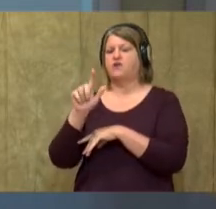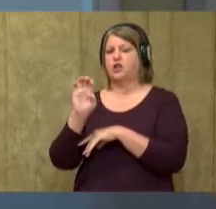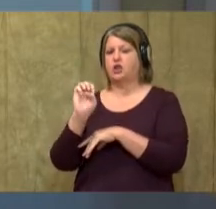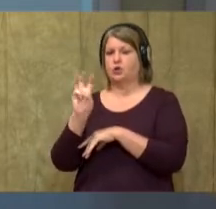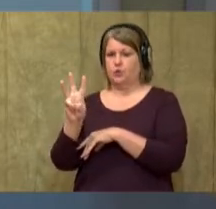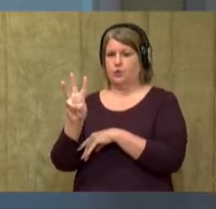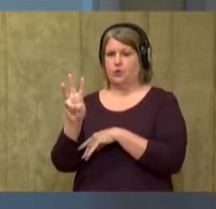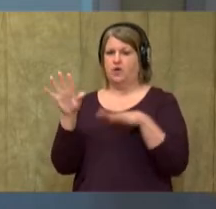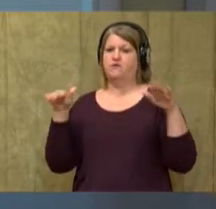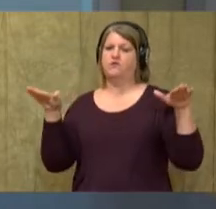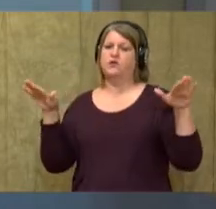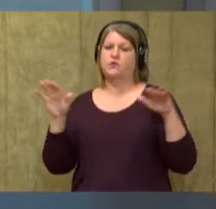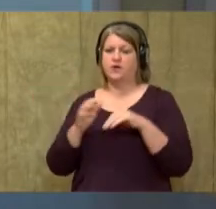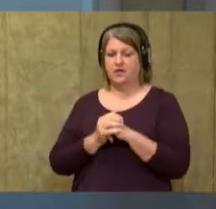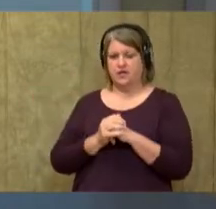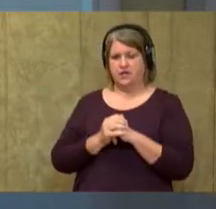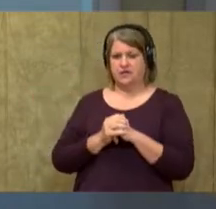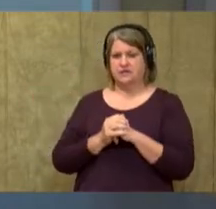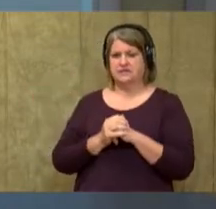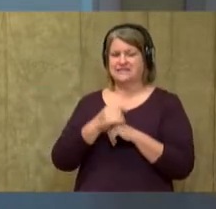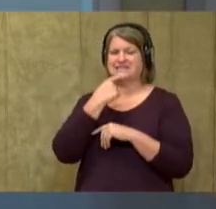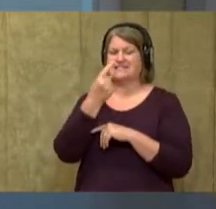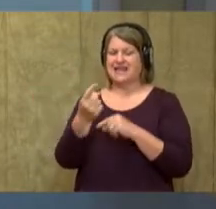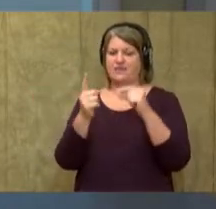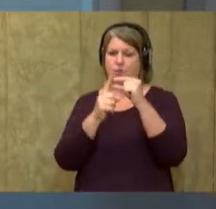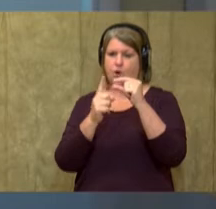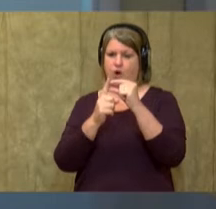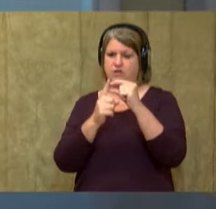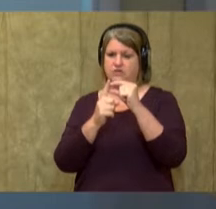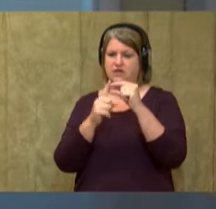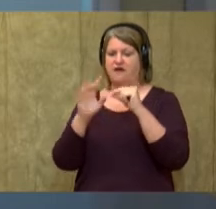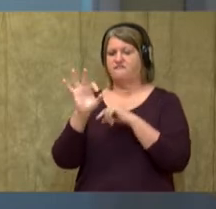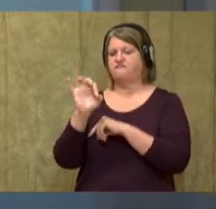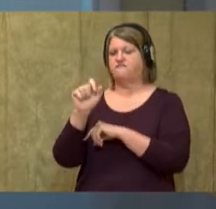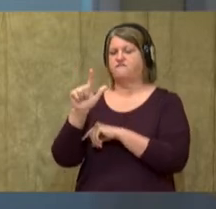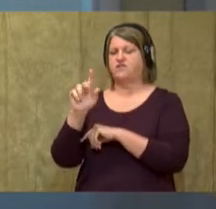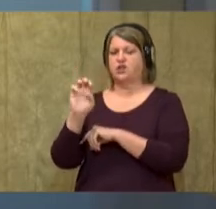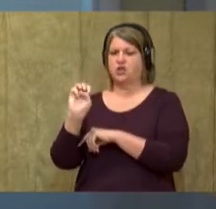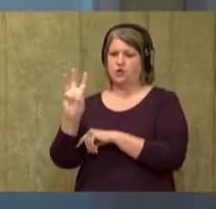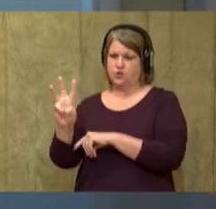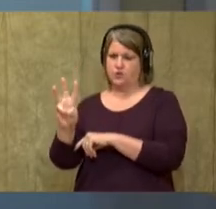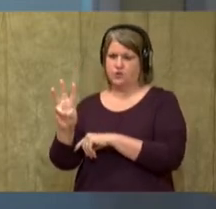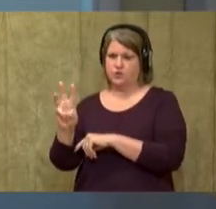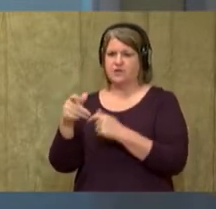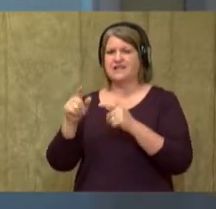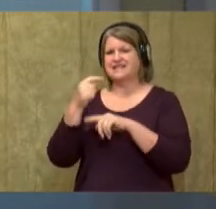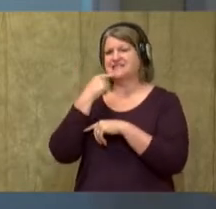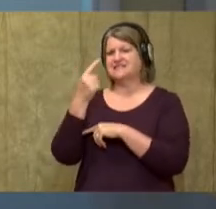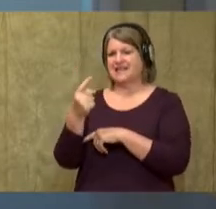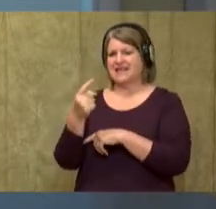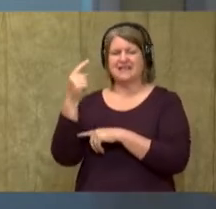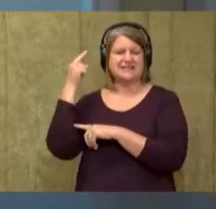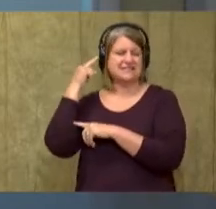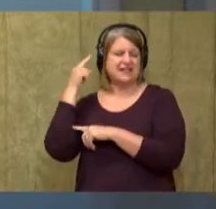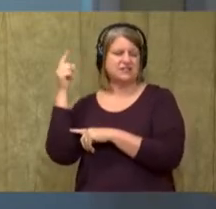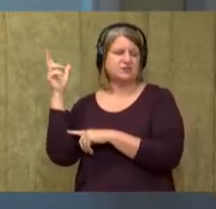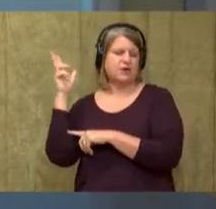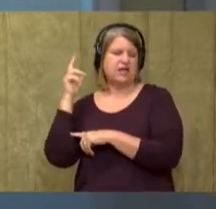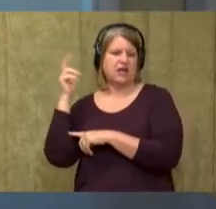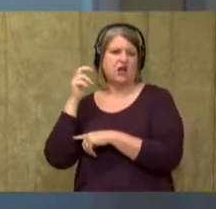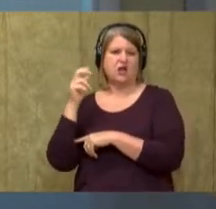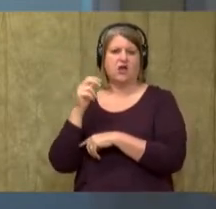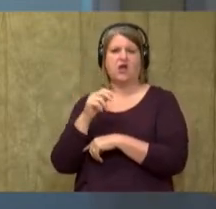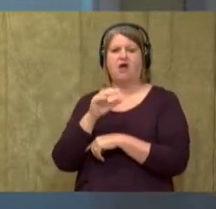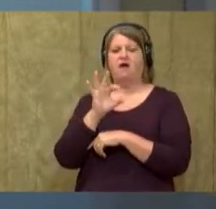Flu. Say the word flu. Flu. Let's say the sounds we hear in flu. Flu,